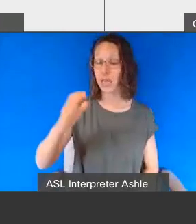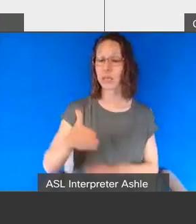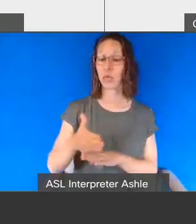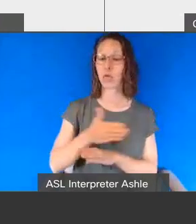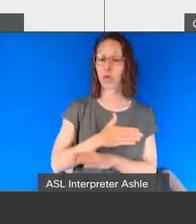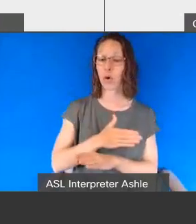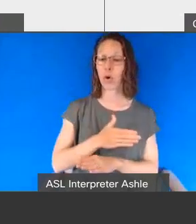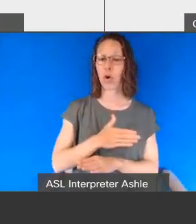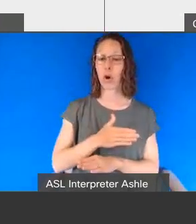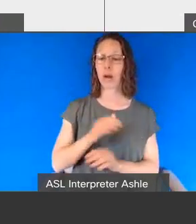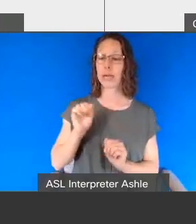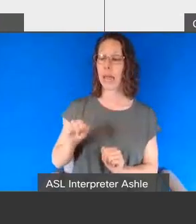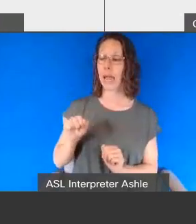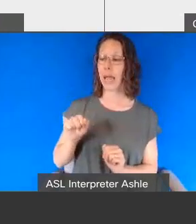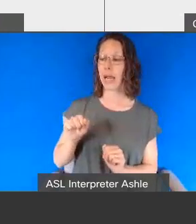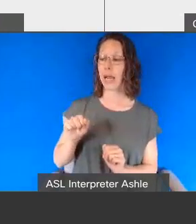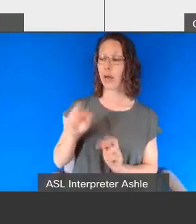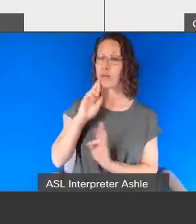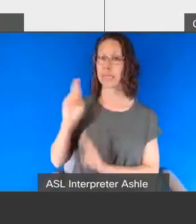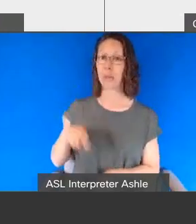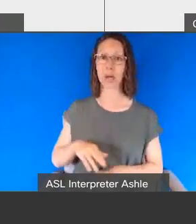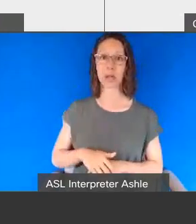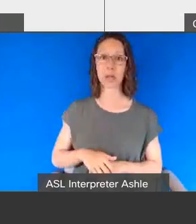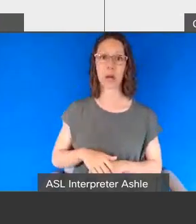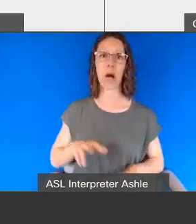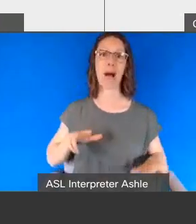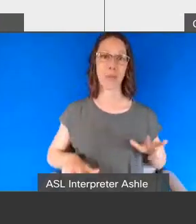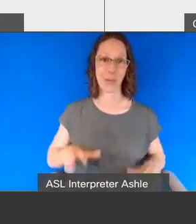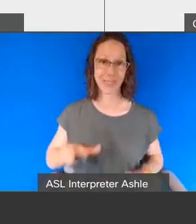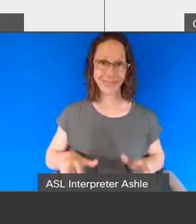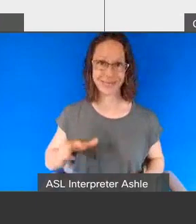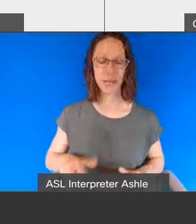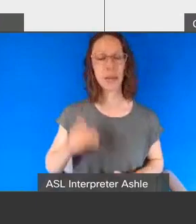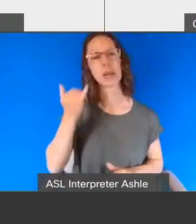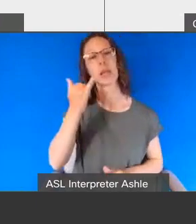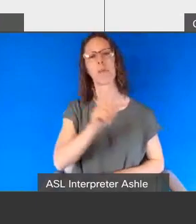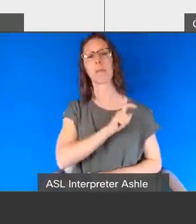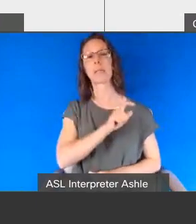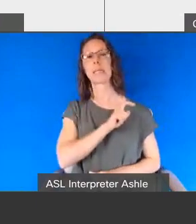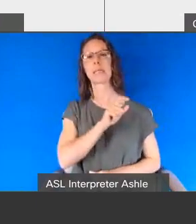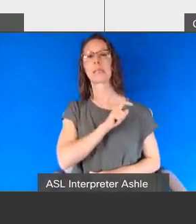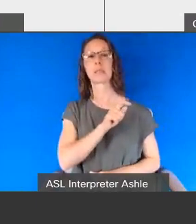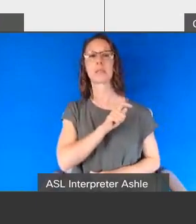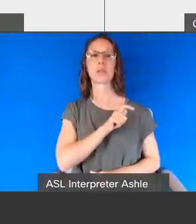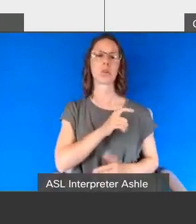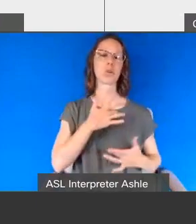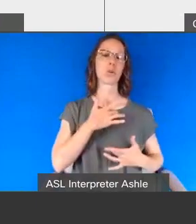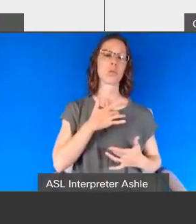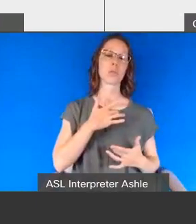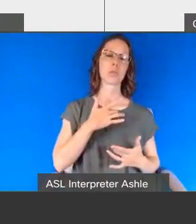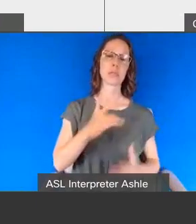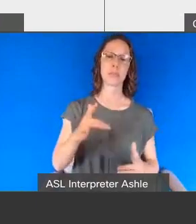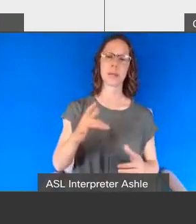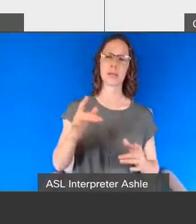a response and that can be very awkward especially if you're in law enforcement and you're used to getting responses rather